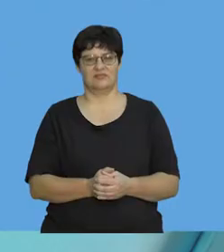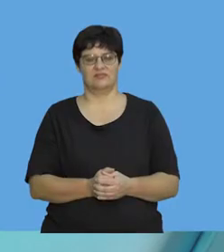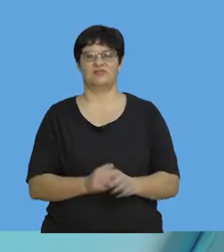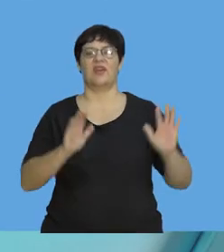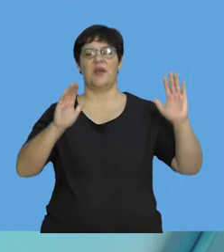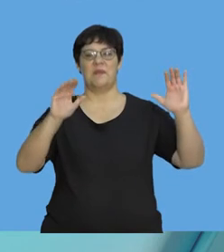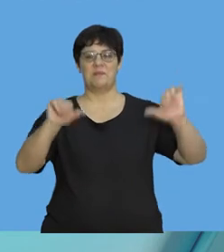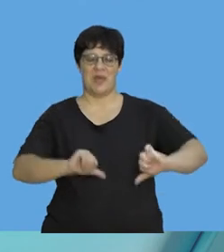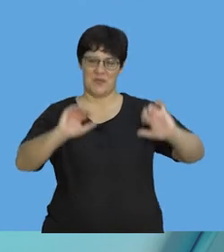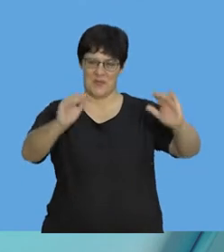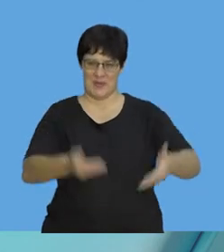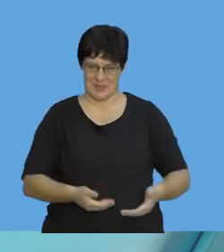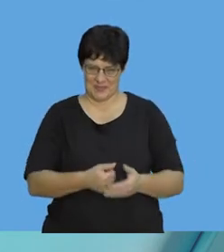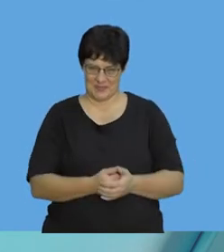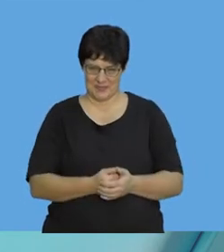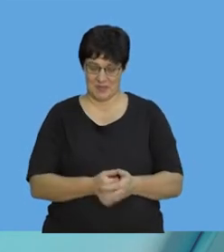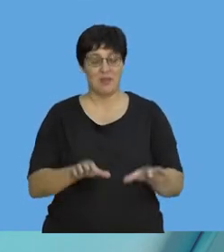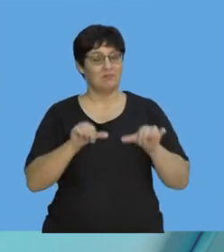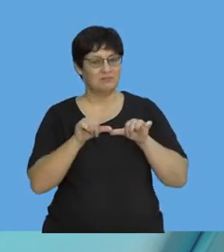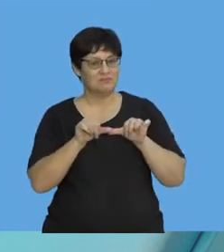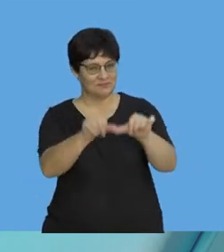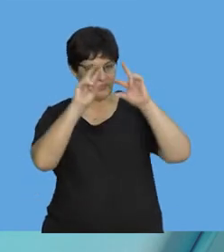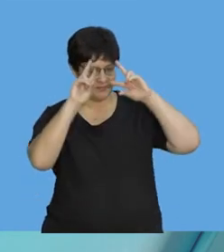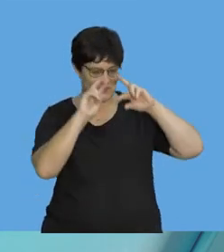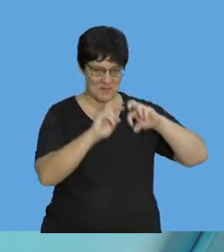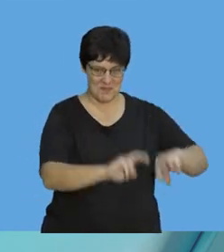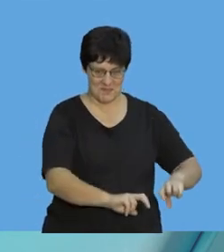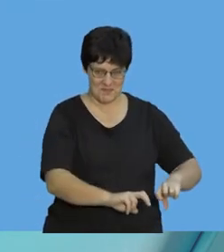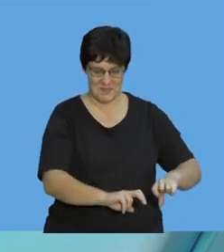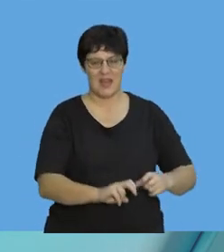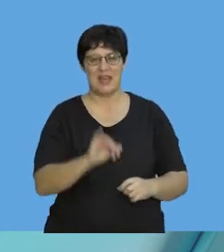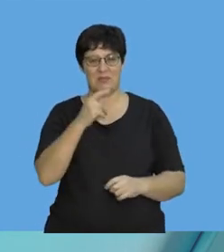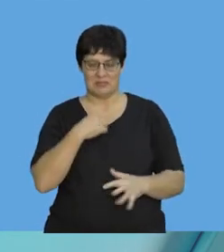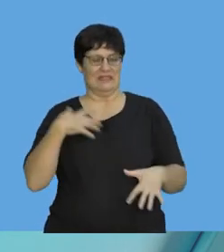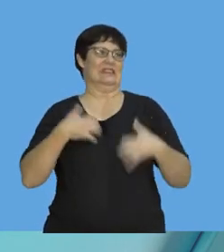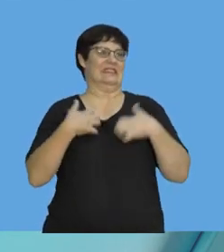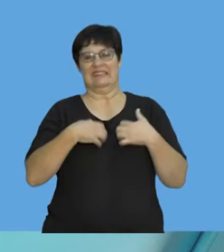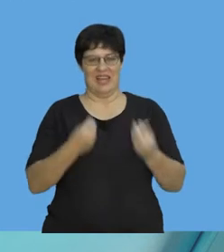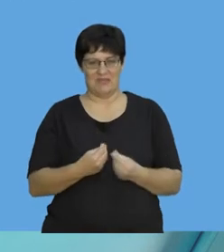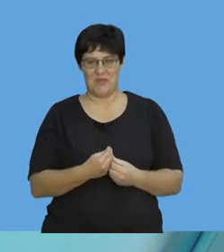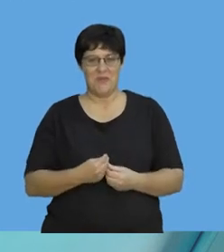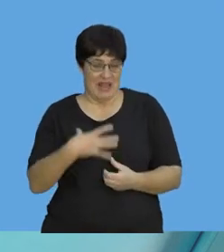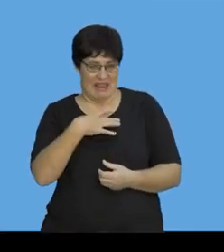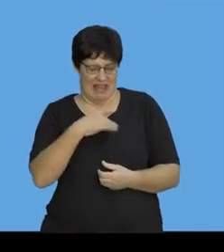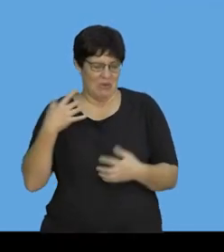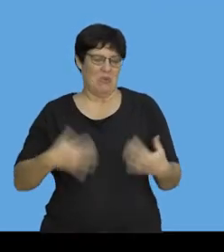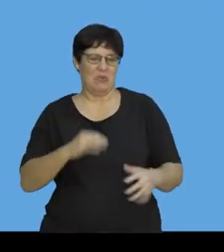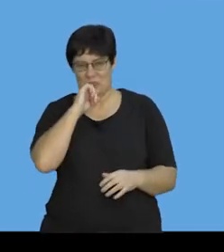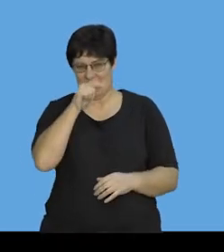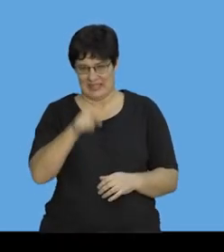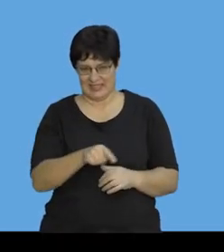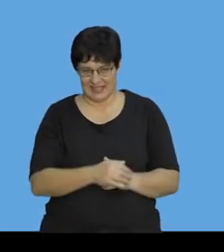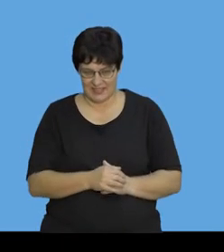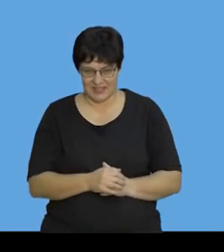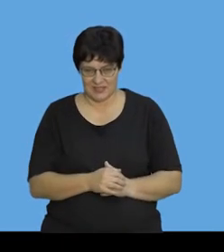Welcome back. Let's continue our investigation of impulse. I'm very excited. I love this section. Okay.